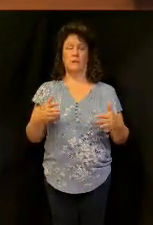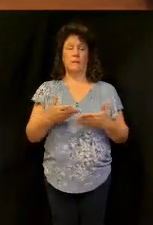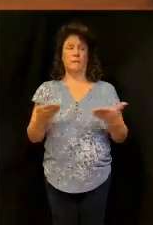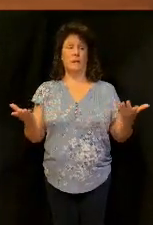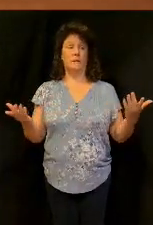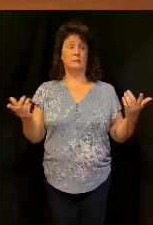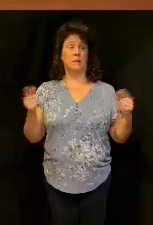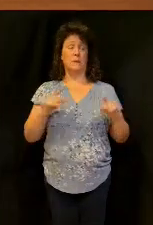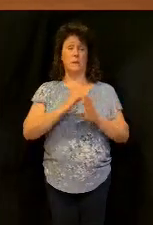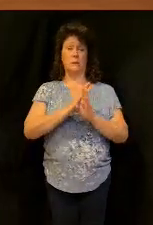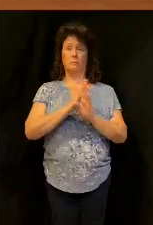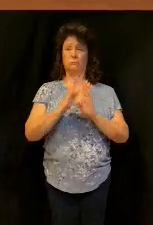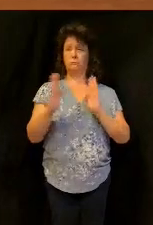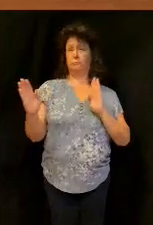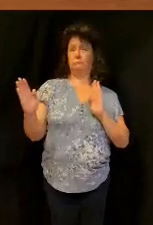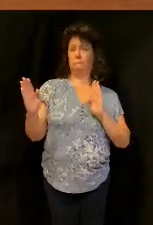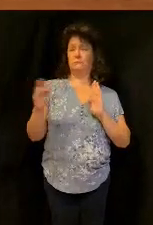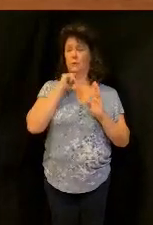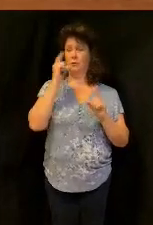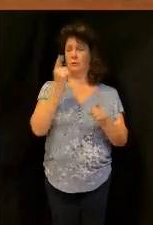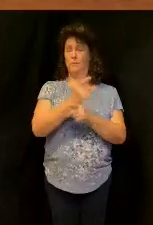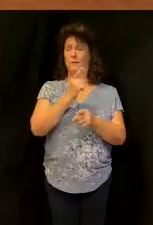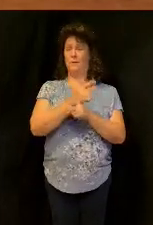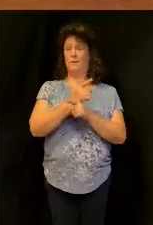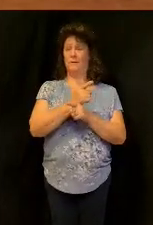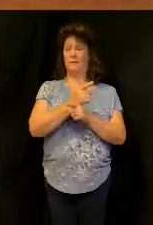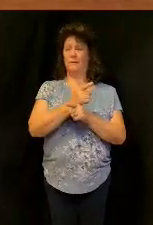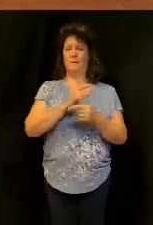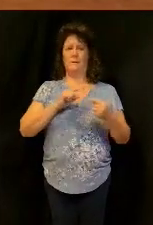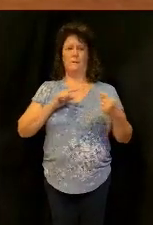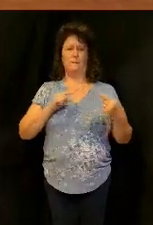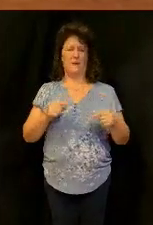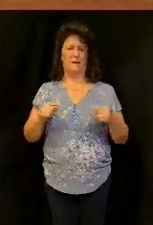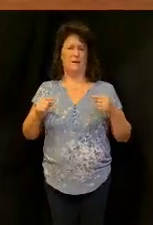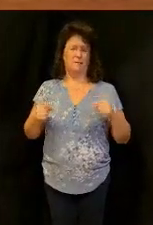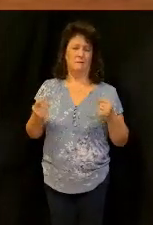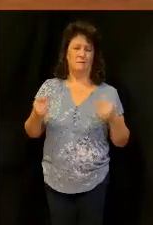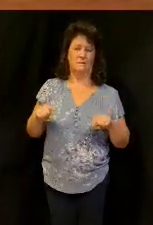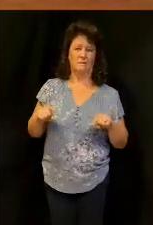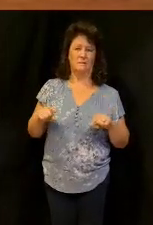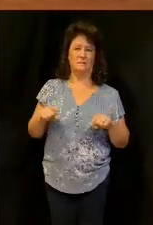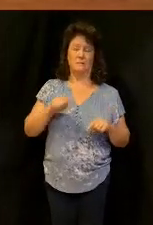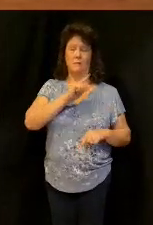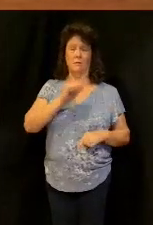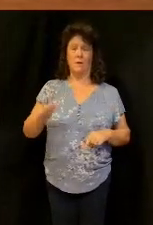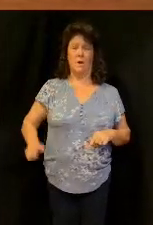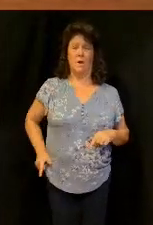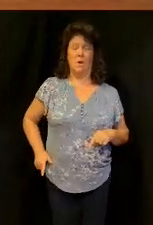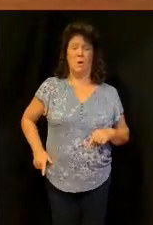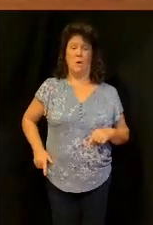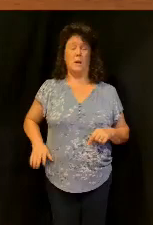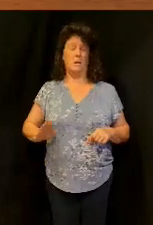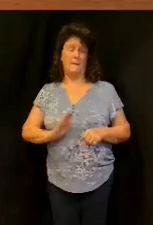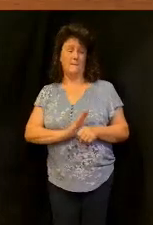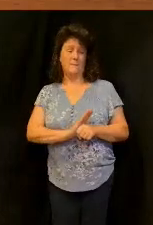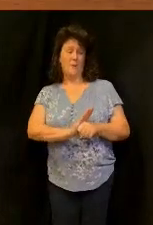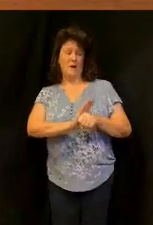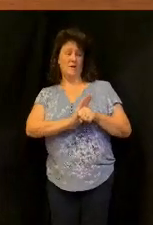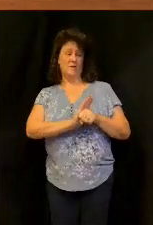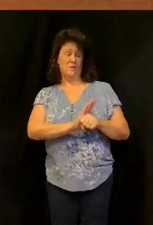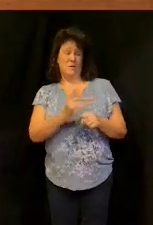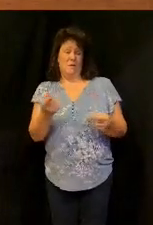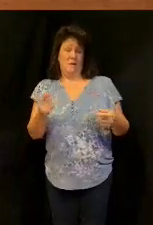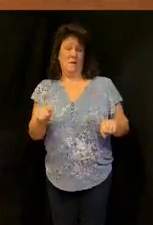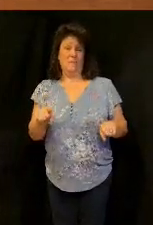out of alignment there's pain. But when the Lord comes and starts dealing with you and starts putting a little pressure on you don't walk away from the pressure. It's actually going to help you in the long run.